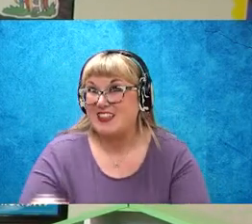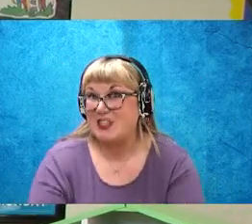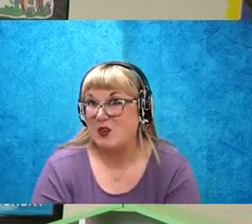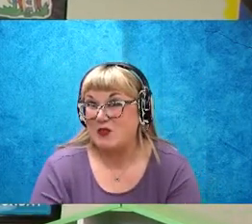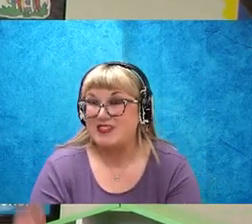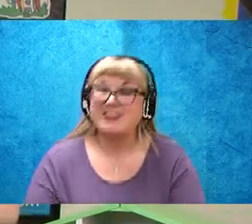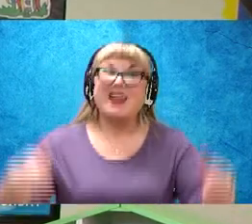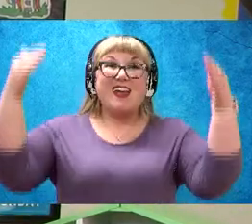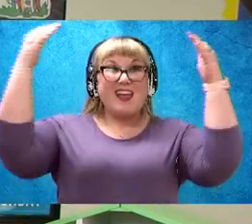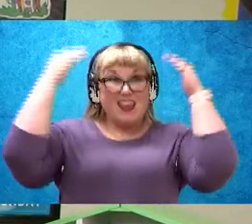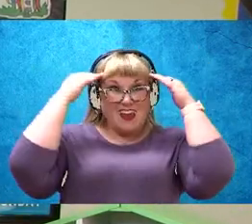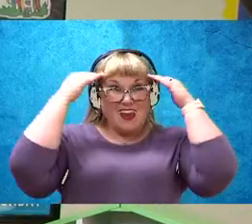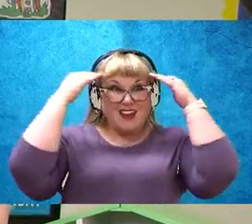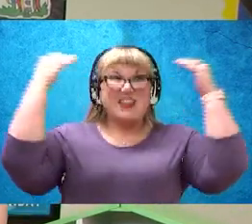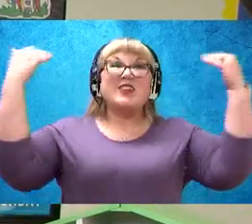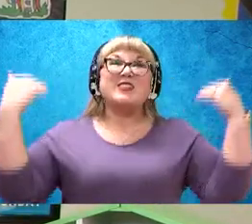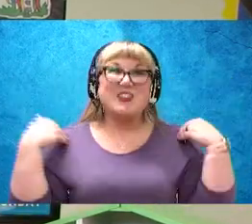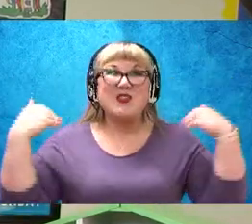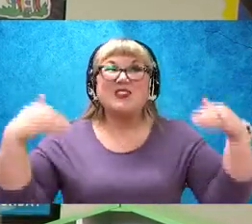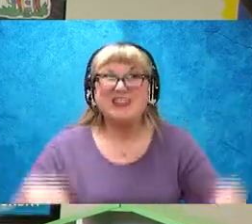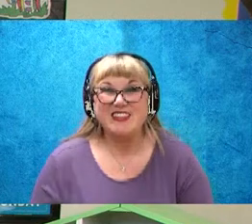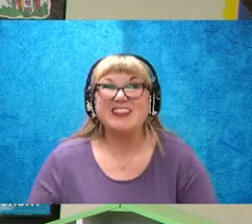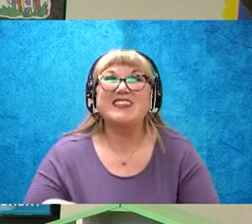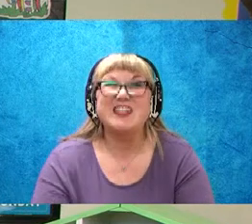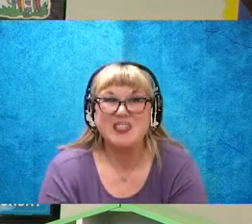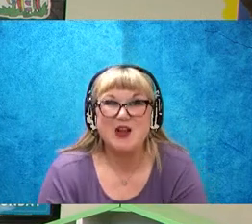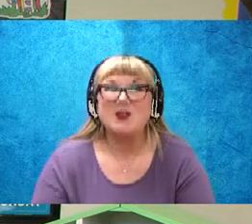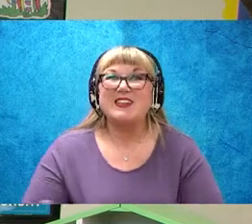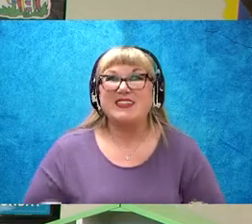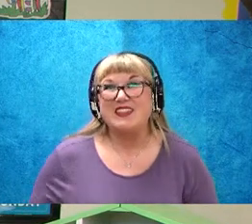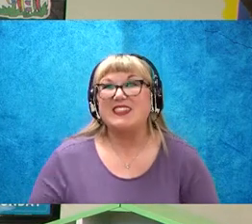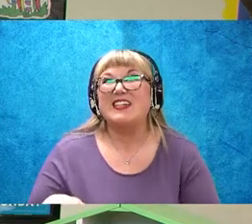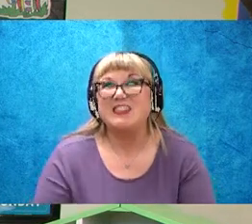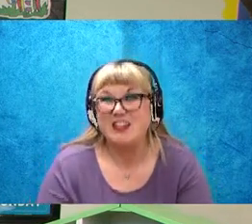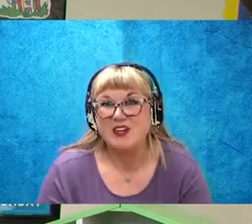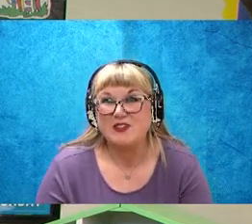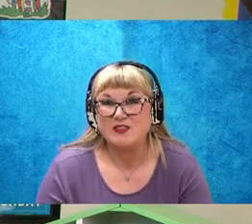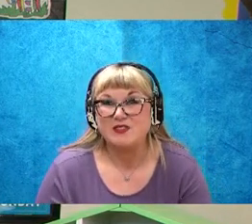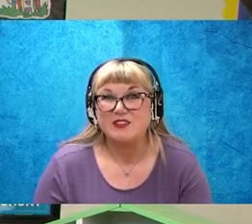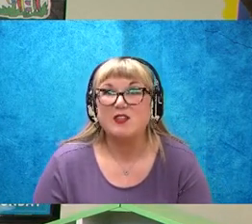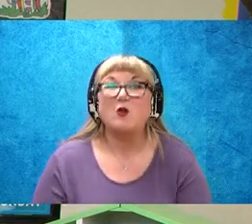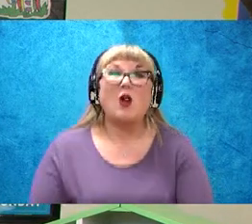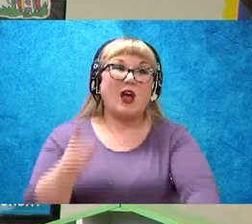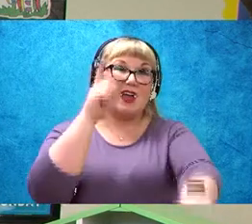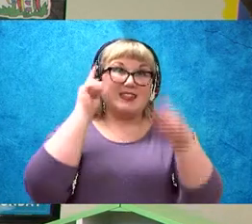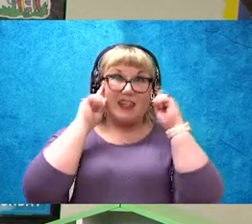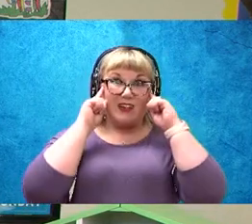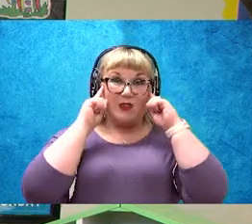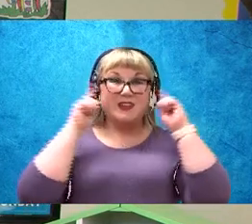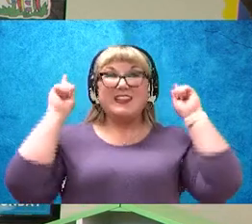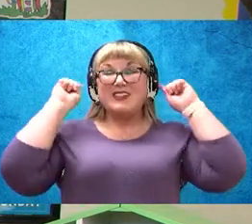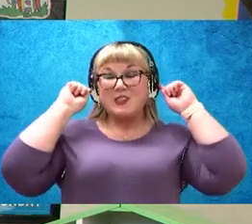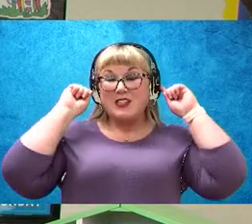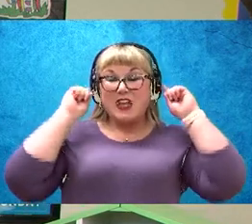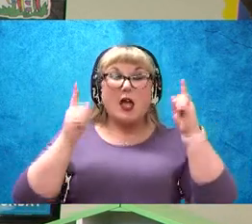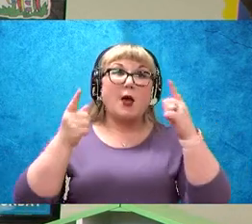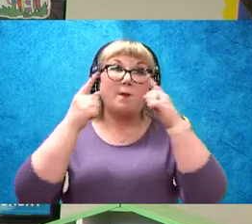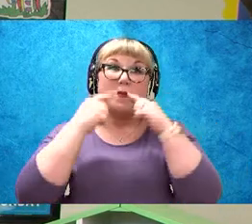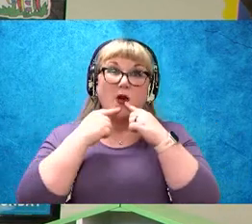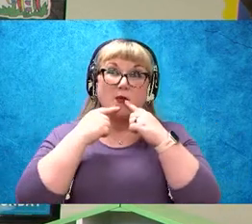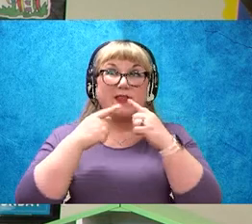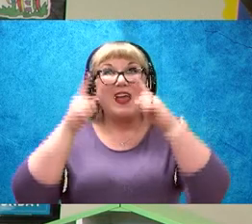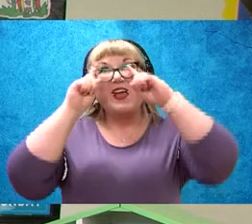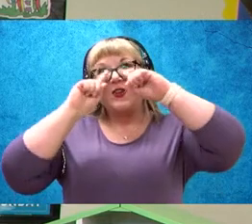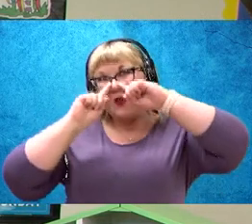knees, and toes. Head, shoulders, knees, and toes, knees, and toes. Two eyes, two ears, a